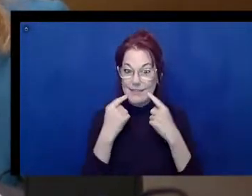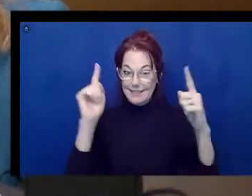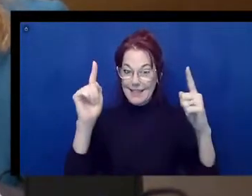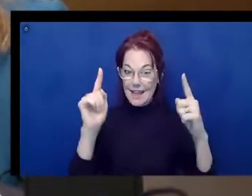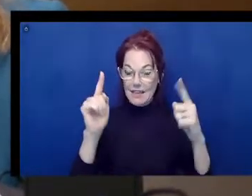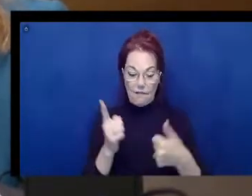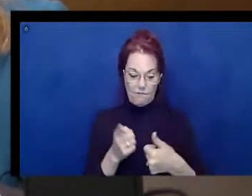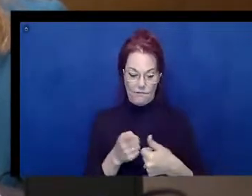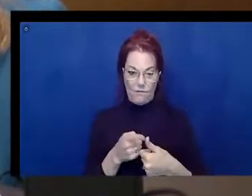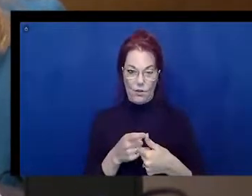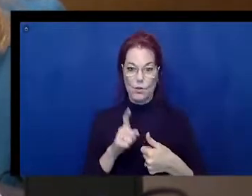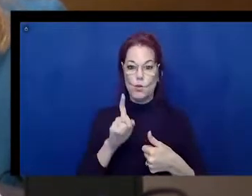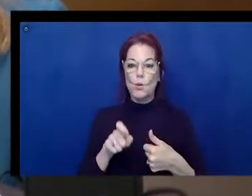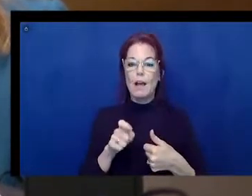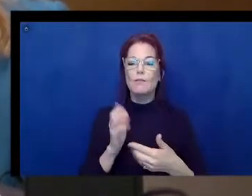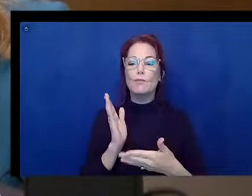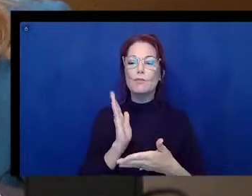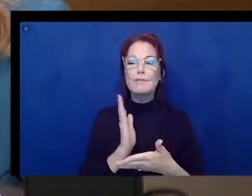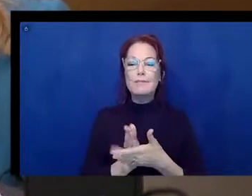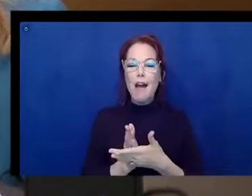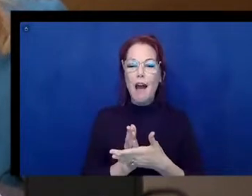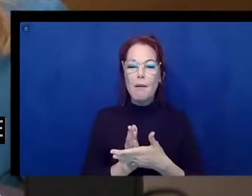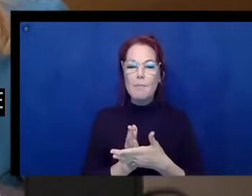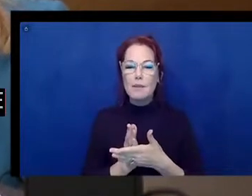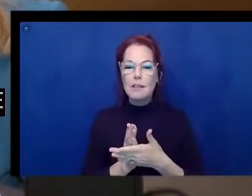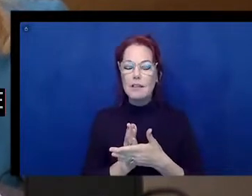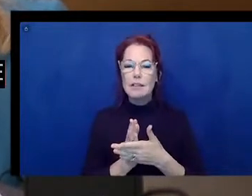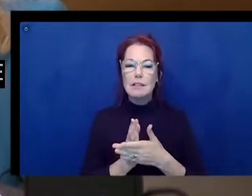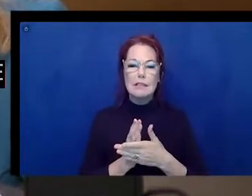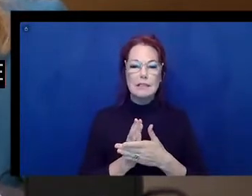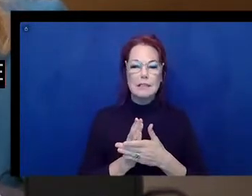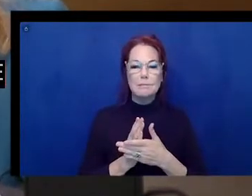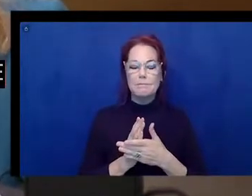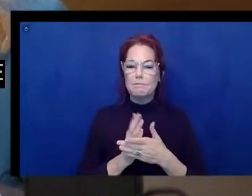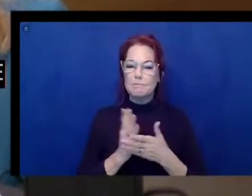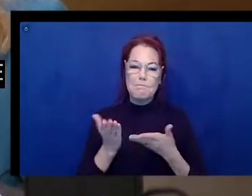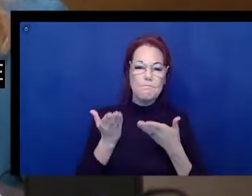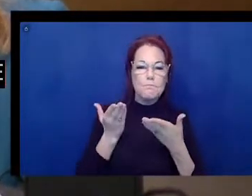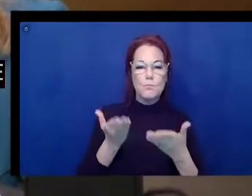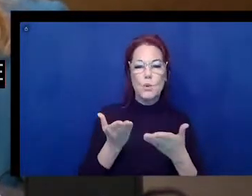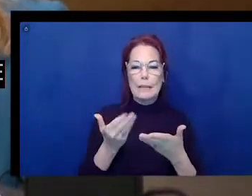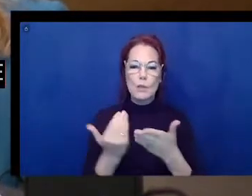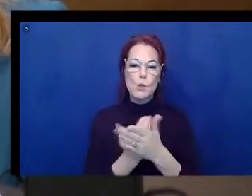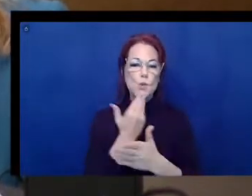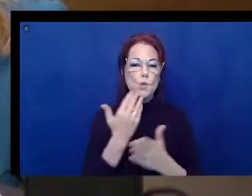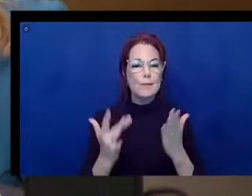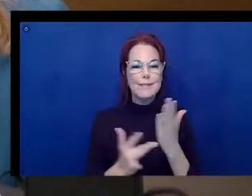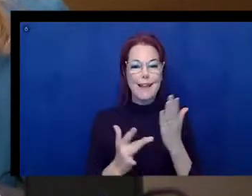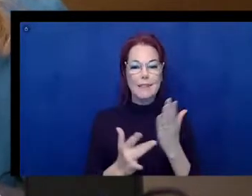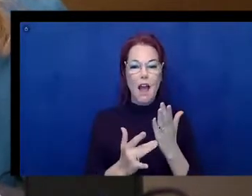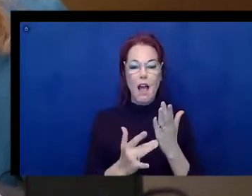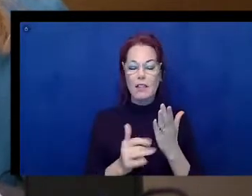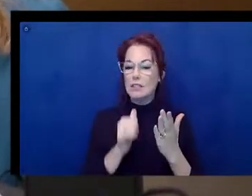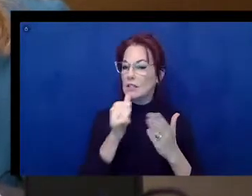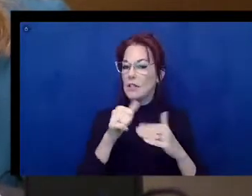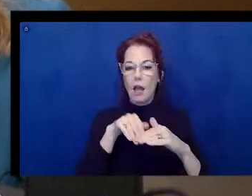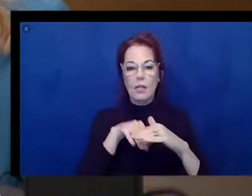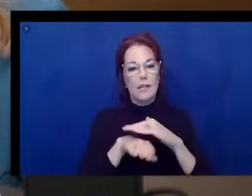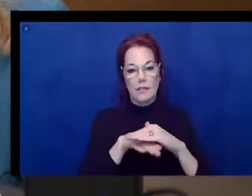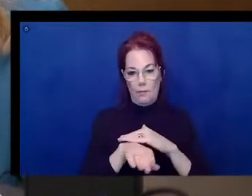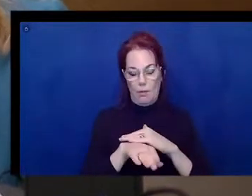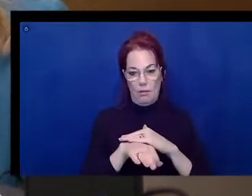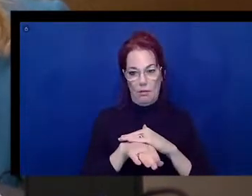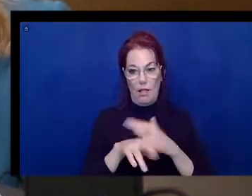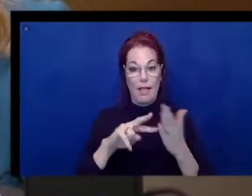stop digging into inaccessibility. So stop bringing in new technologies that are not accessible. And that involves